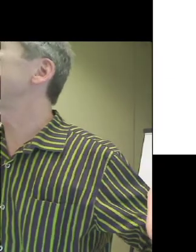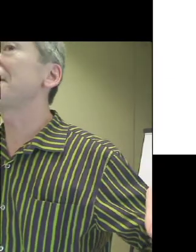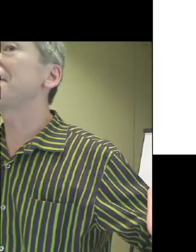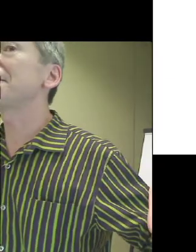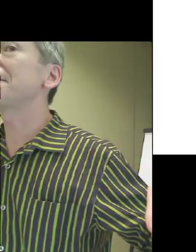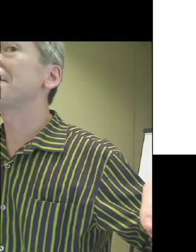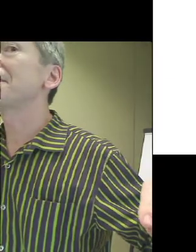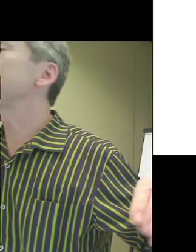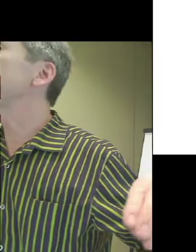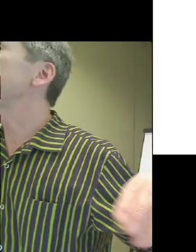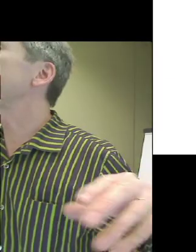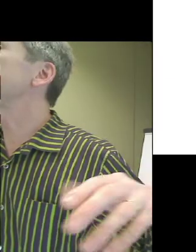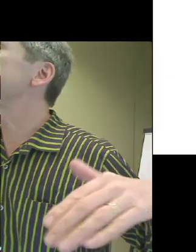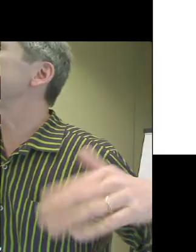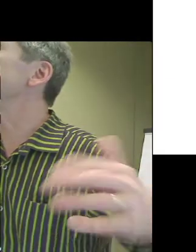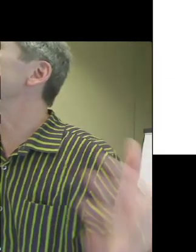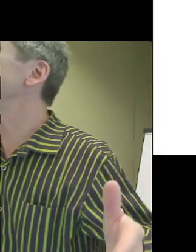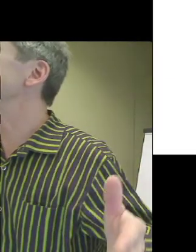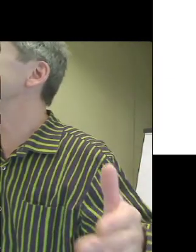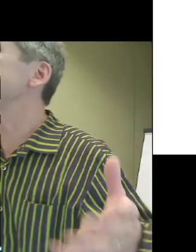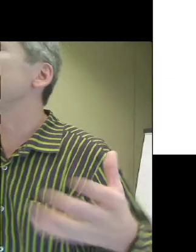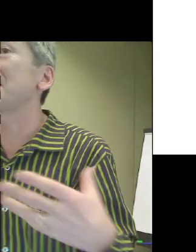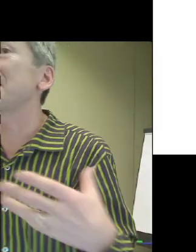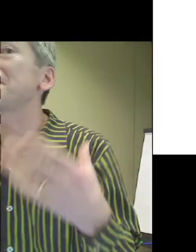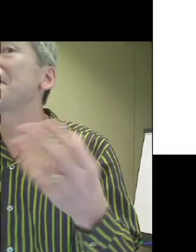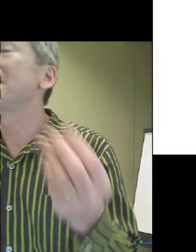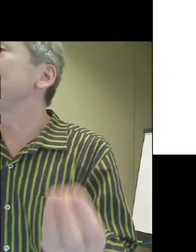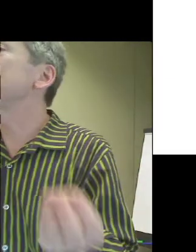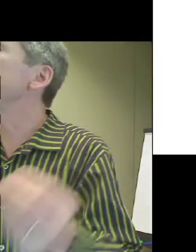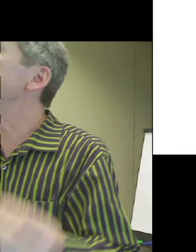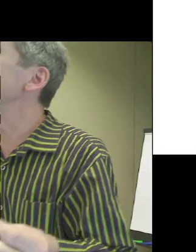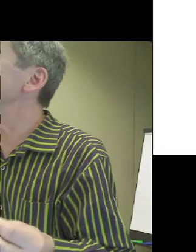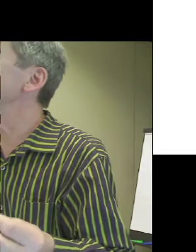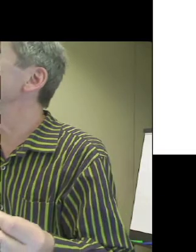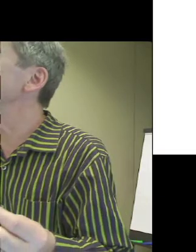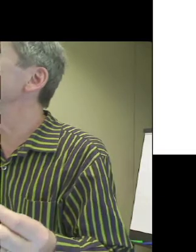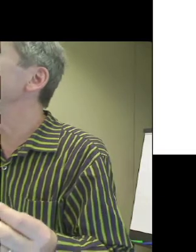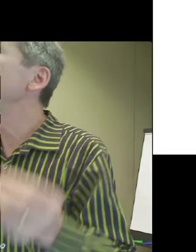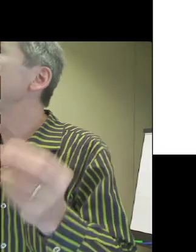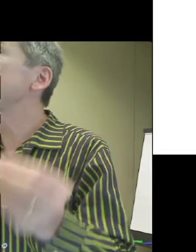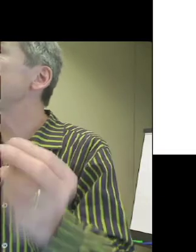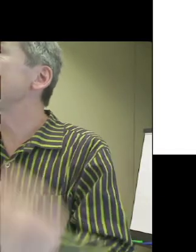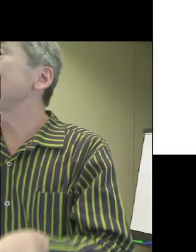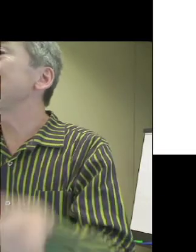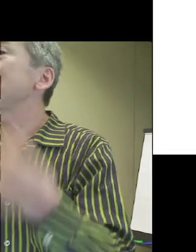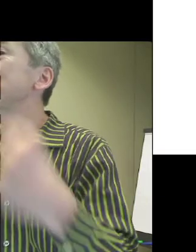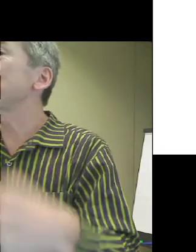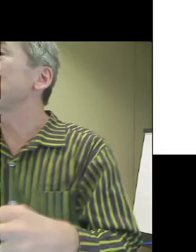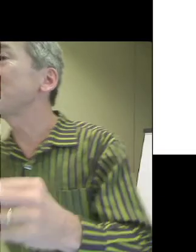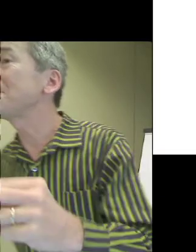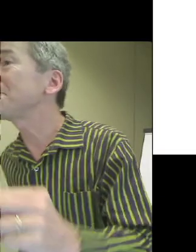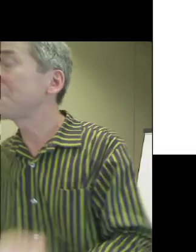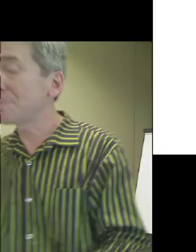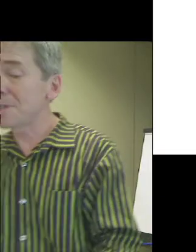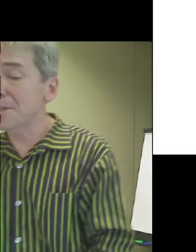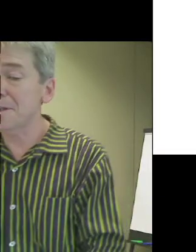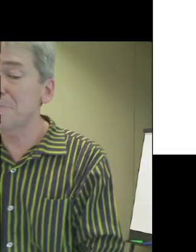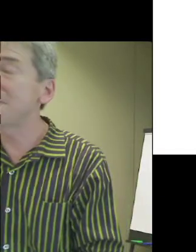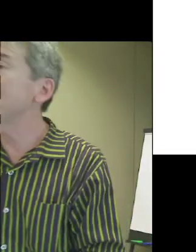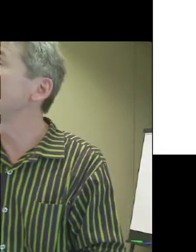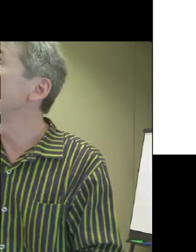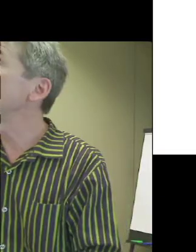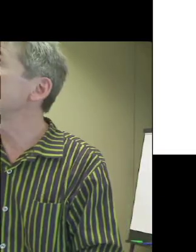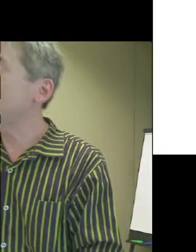museum educators. Sometimes it's improvised. Sometimes it's skillful and knowledgeable. But that skill is not put onto